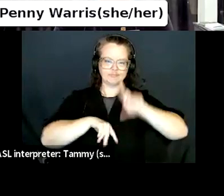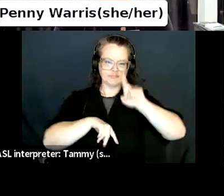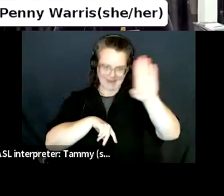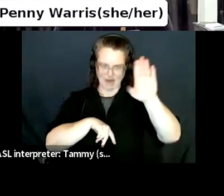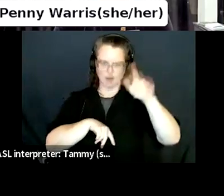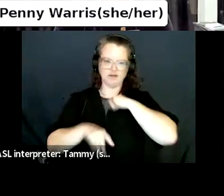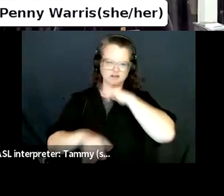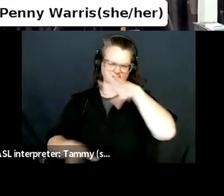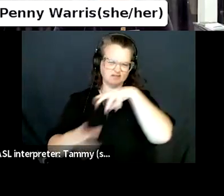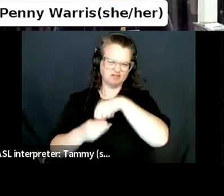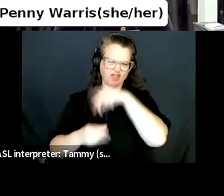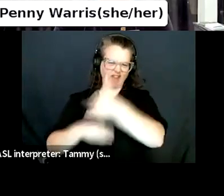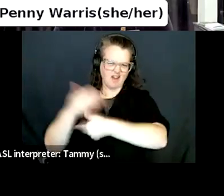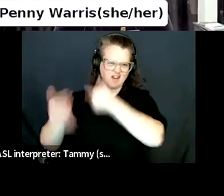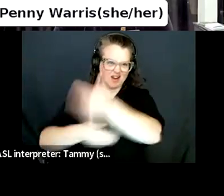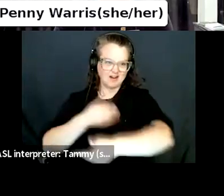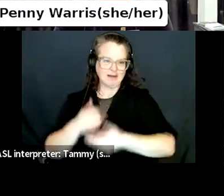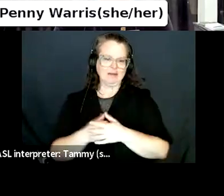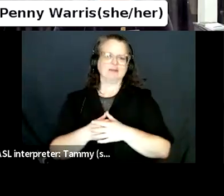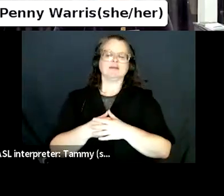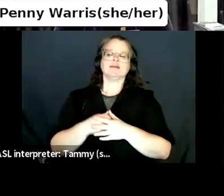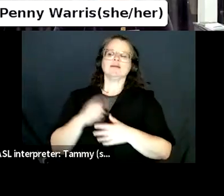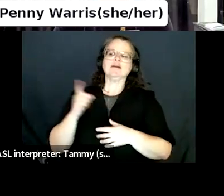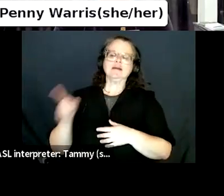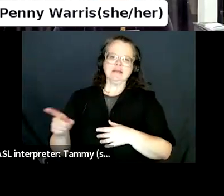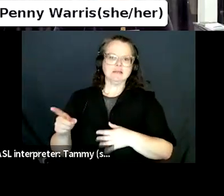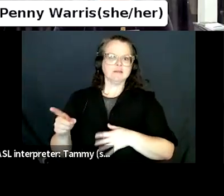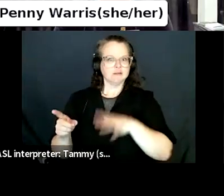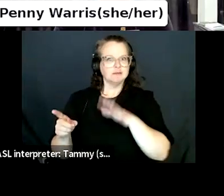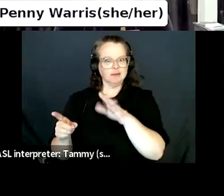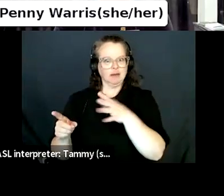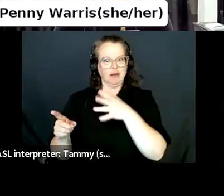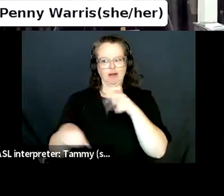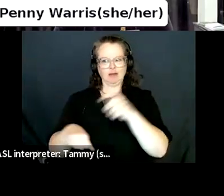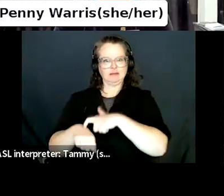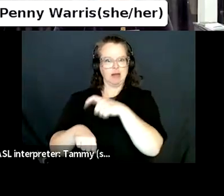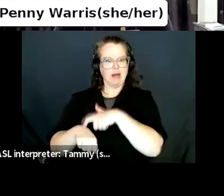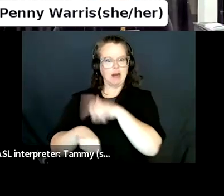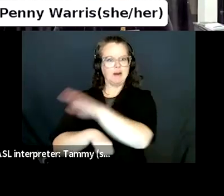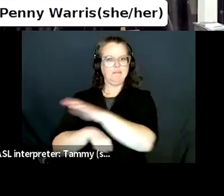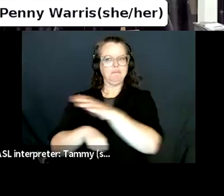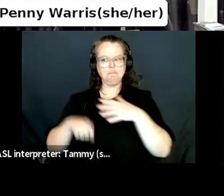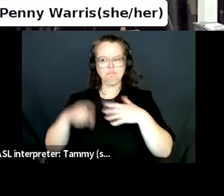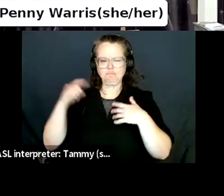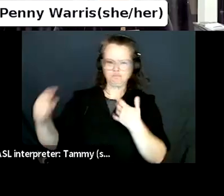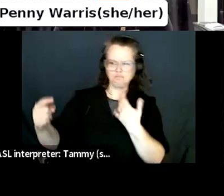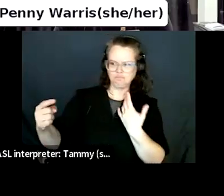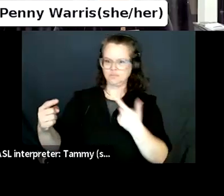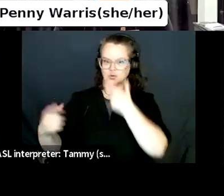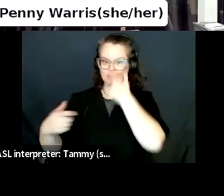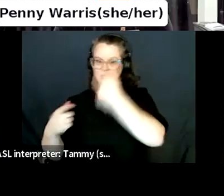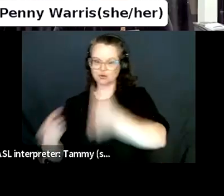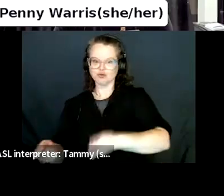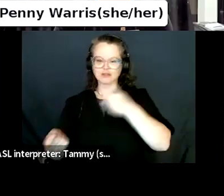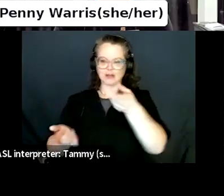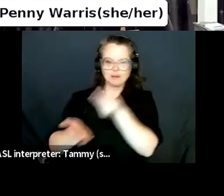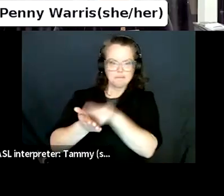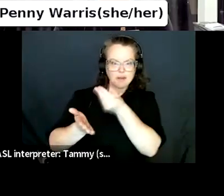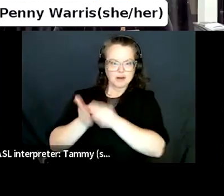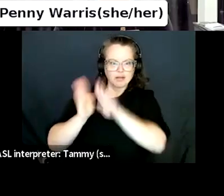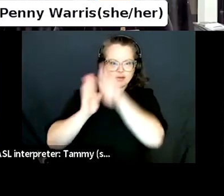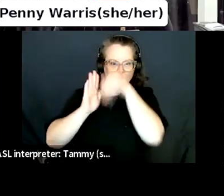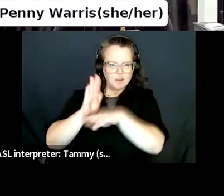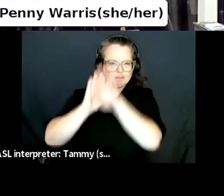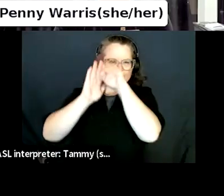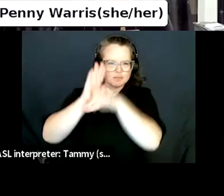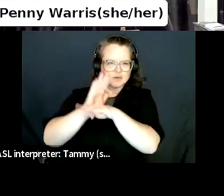compensation grid. And so they made it, uh, both interesting and worthwhile to, to follow. I had never realized that